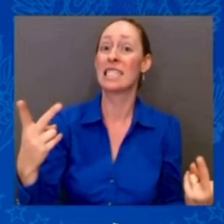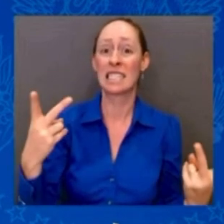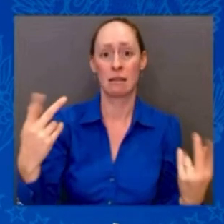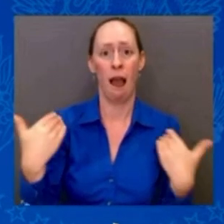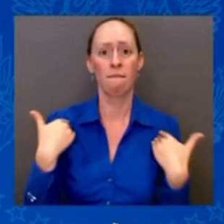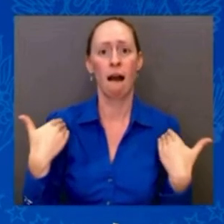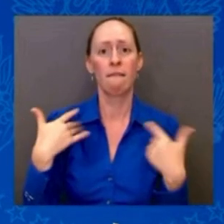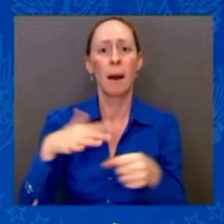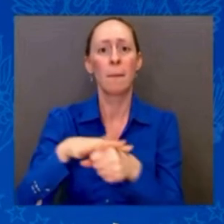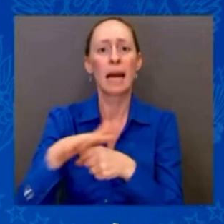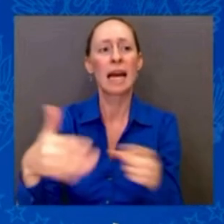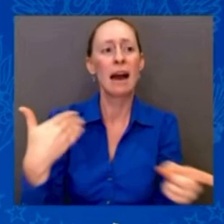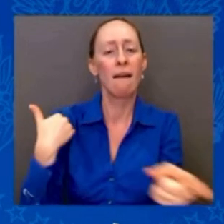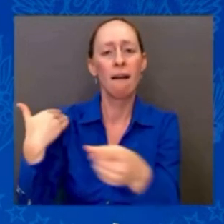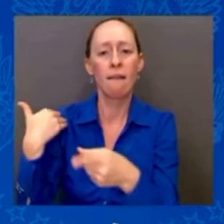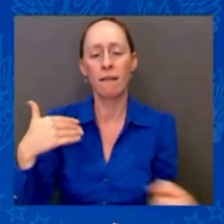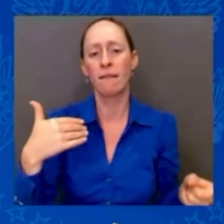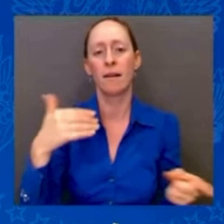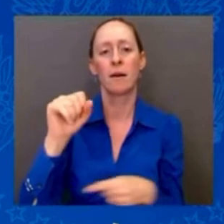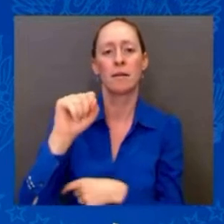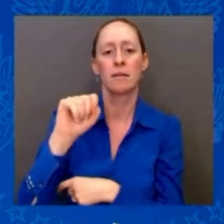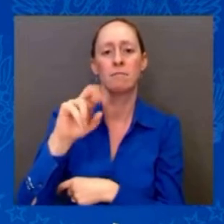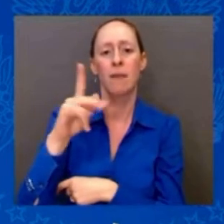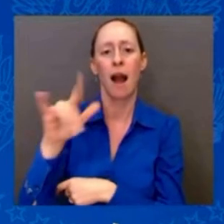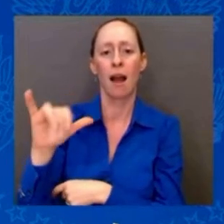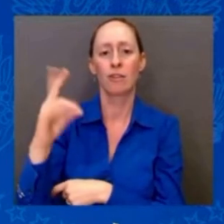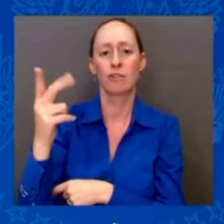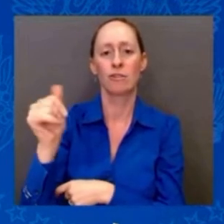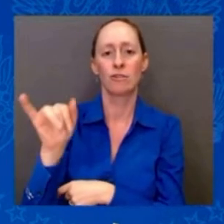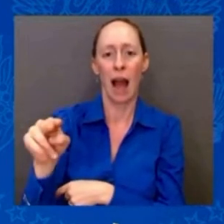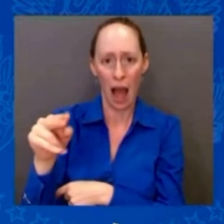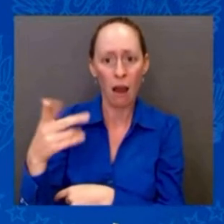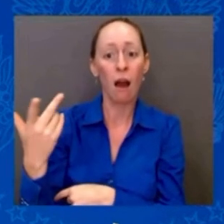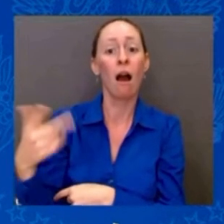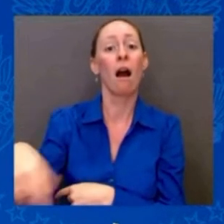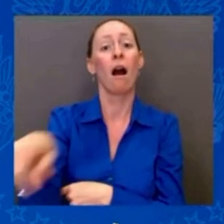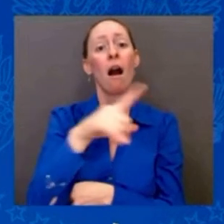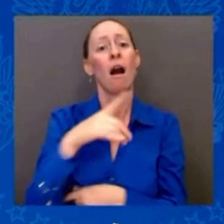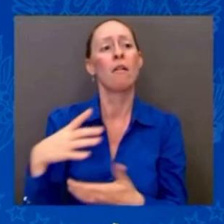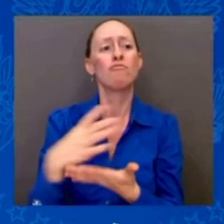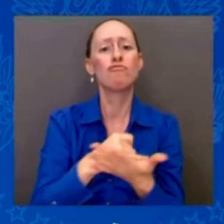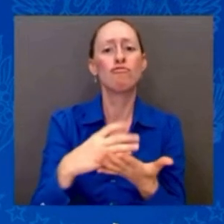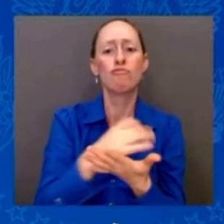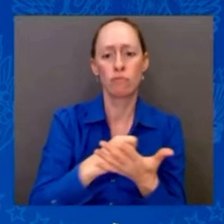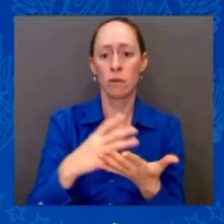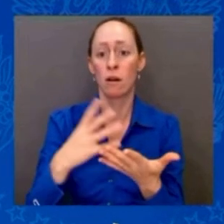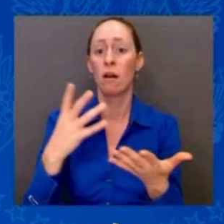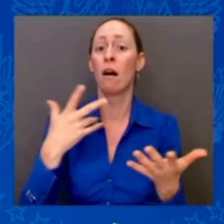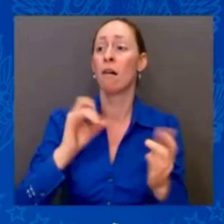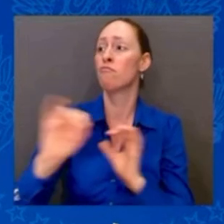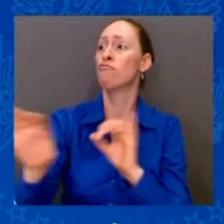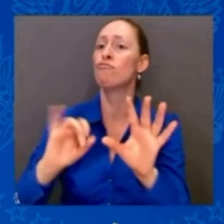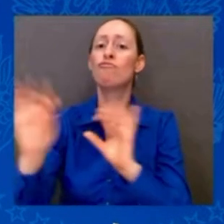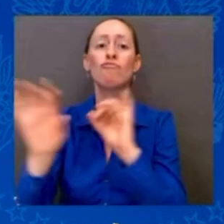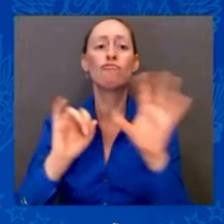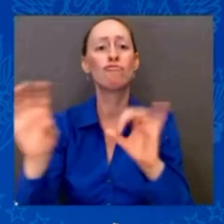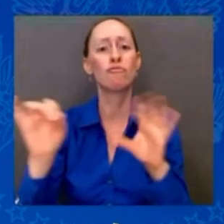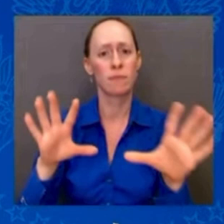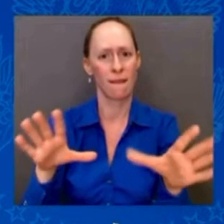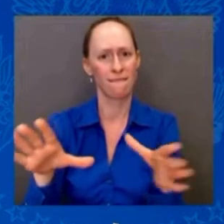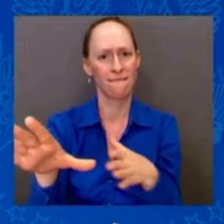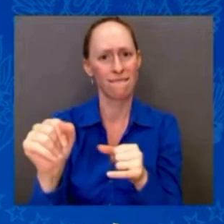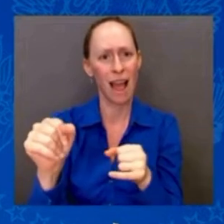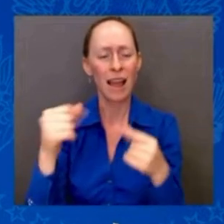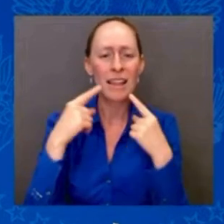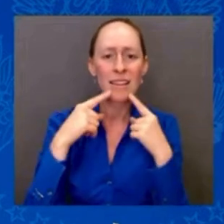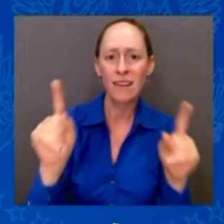moving quickly and efficiently across the country. Plus, this has a direct impact on reducing inflation. When the cost of moving